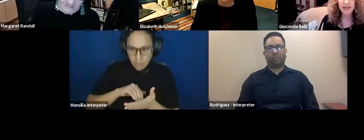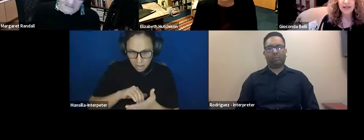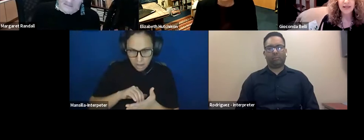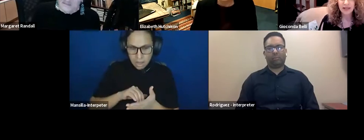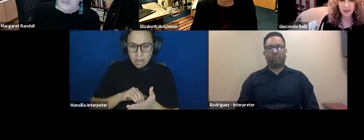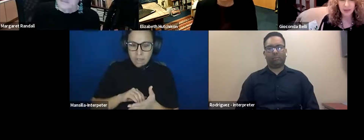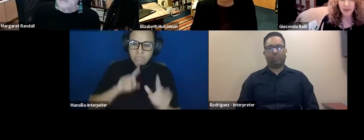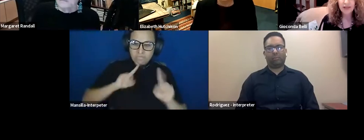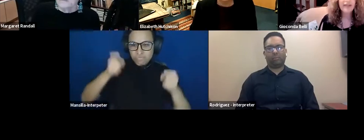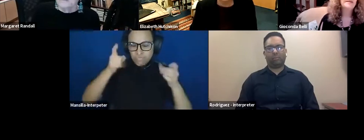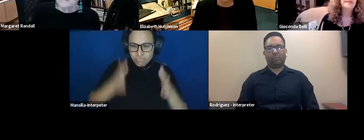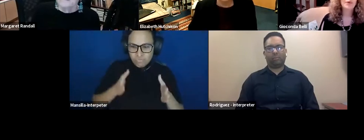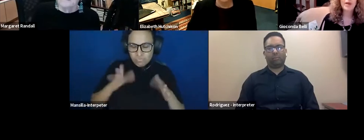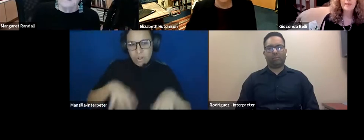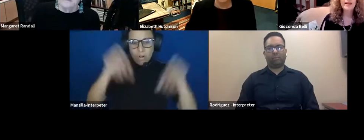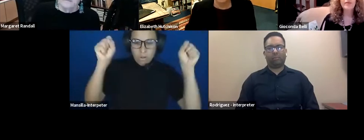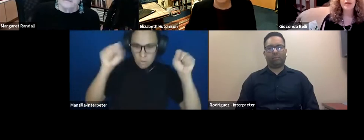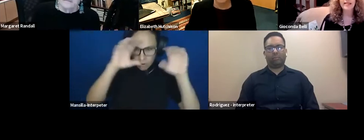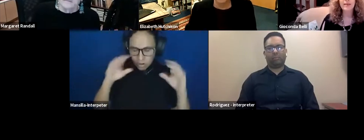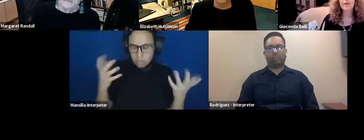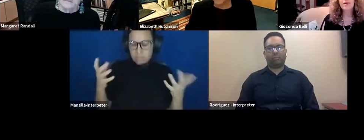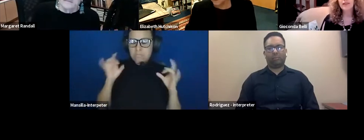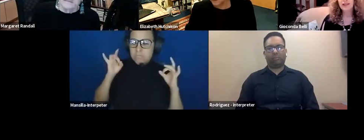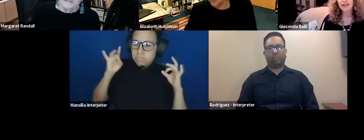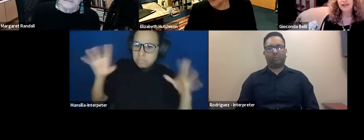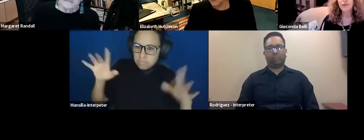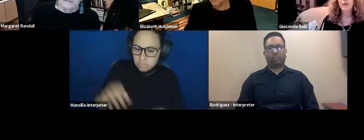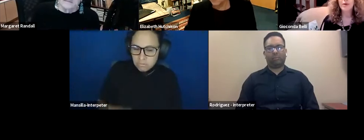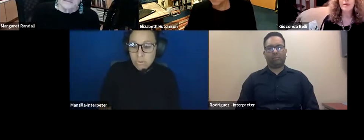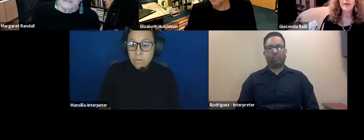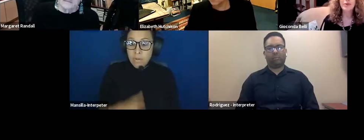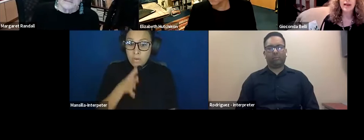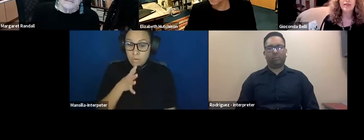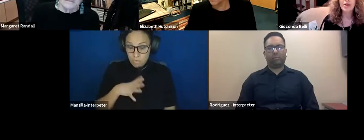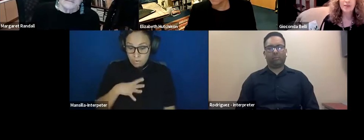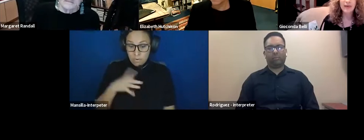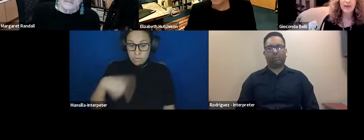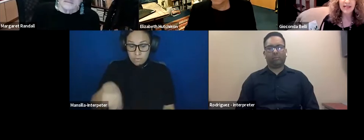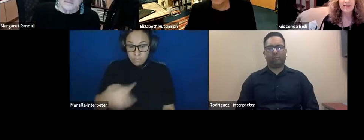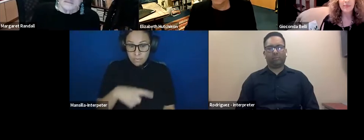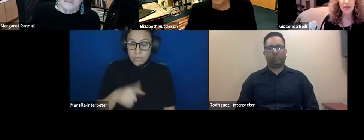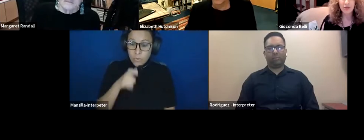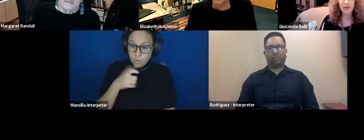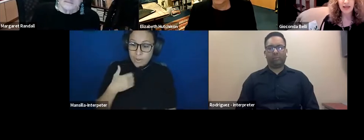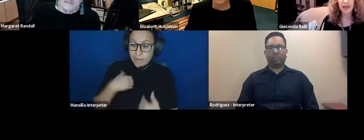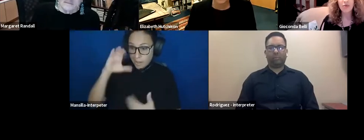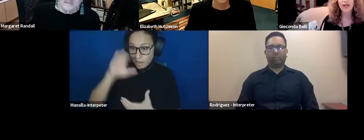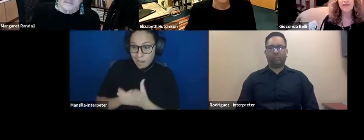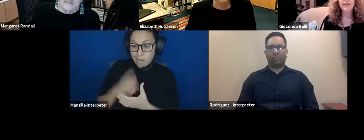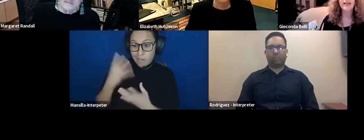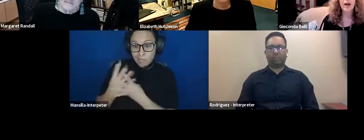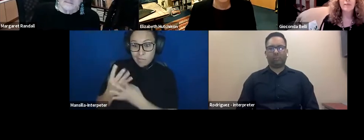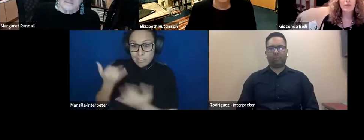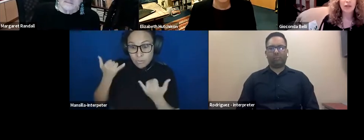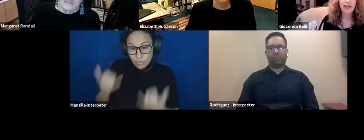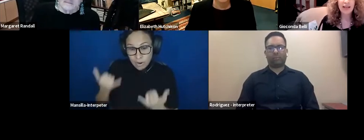depressing and terrible. But women, for example, the women who have husbands in prison right now,